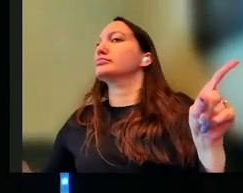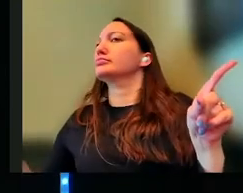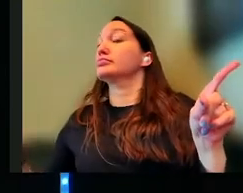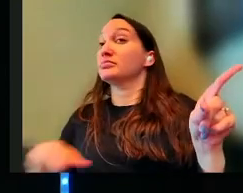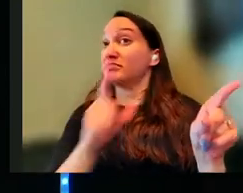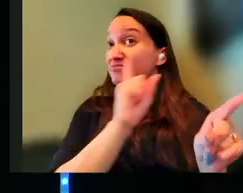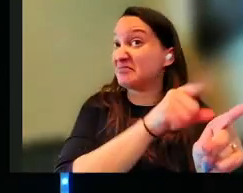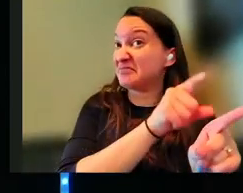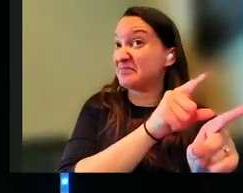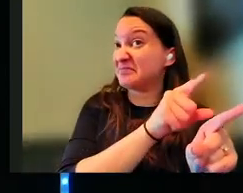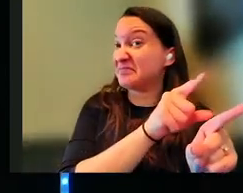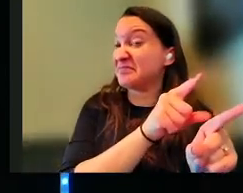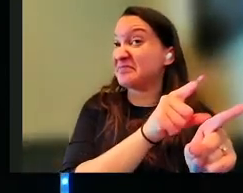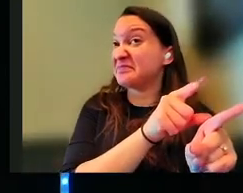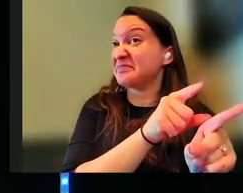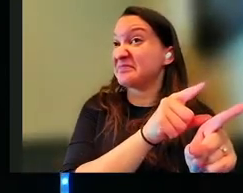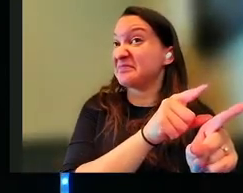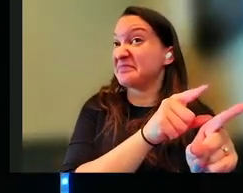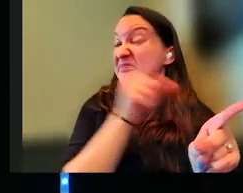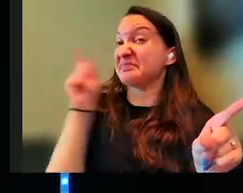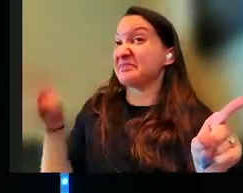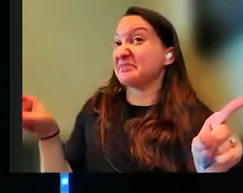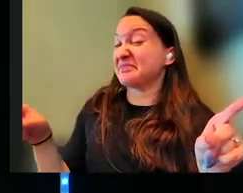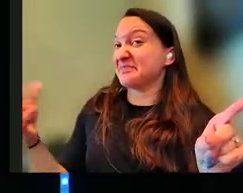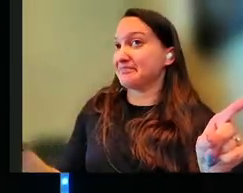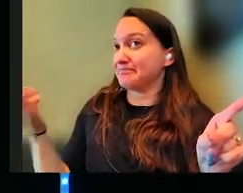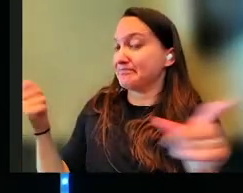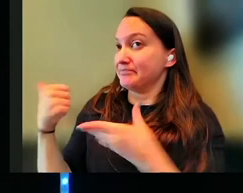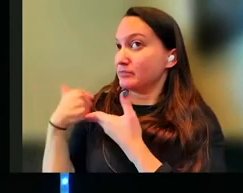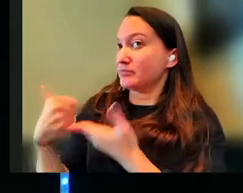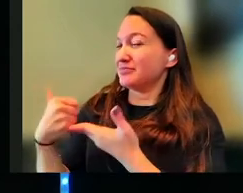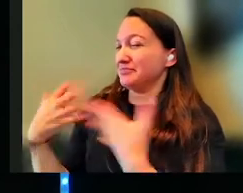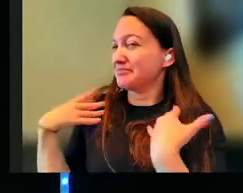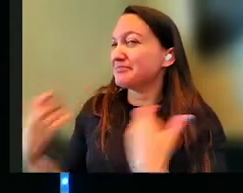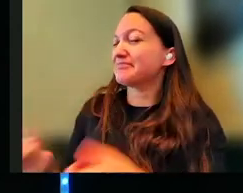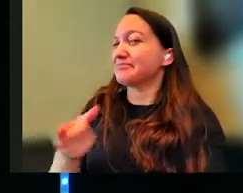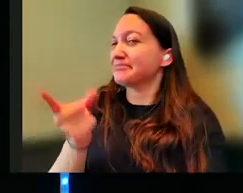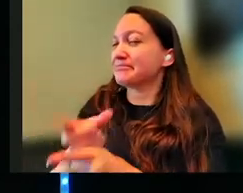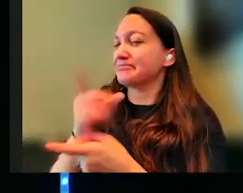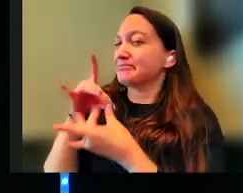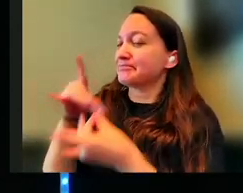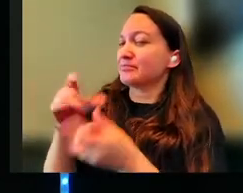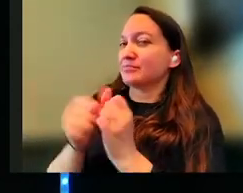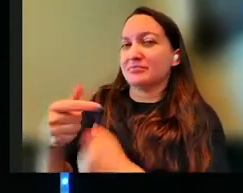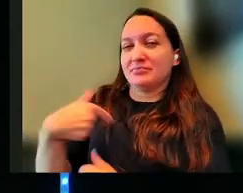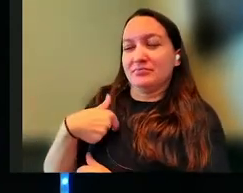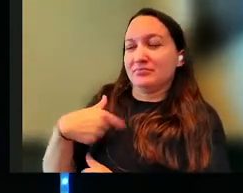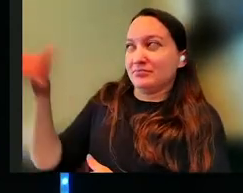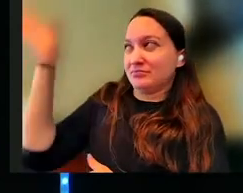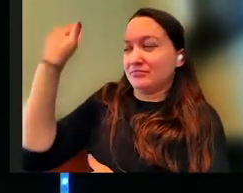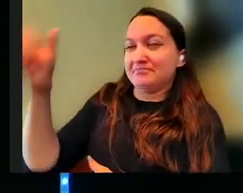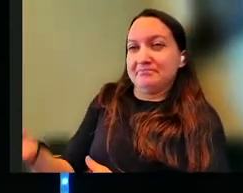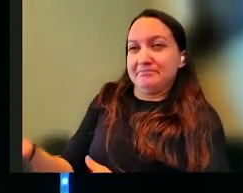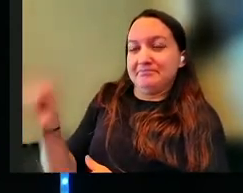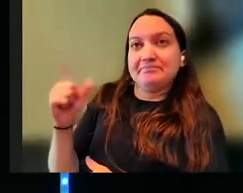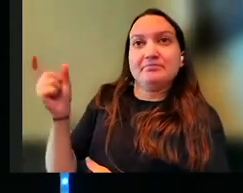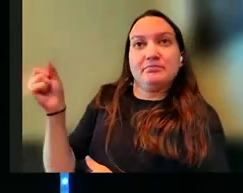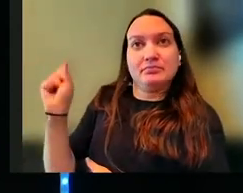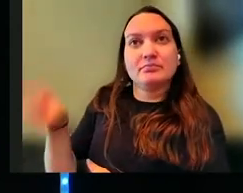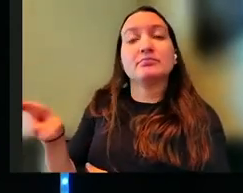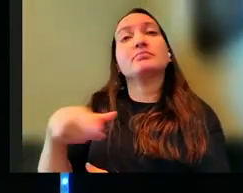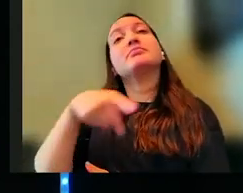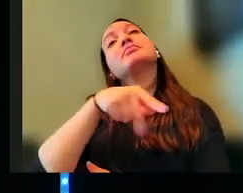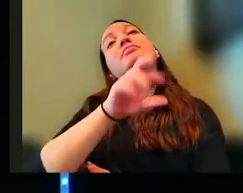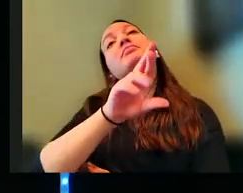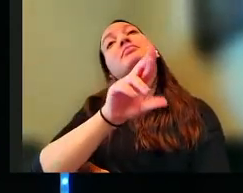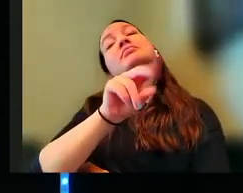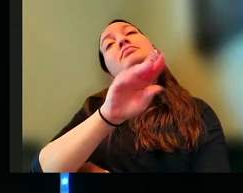is what's going to help you. This is what's going to bring health. This is what's going to keep you in right standing with me. He hears what you need. Proverbs 3, 5 through 8